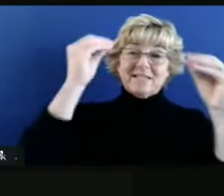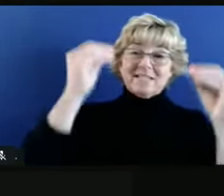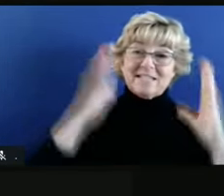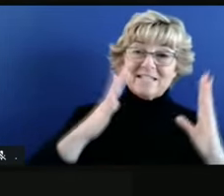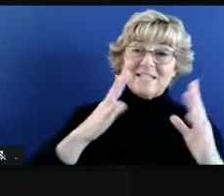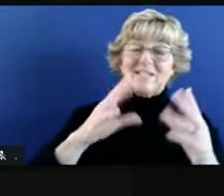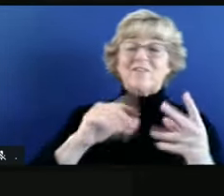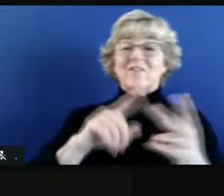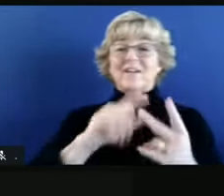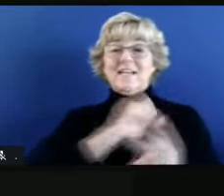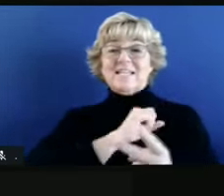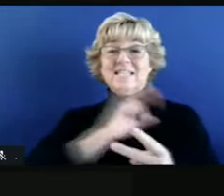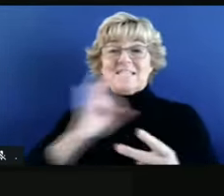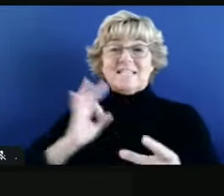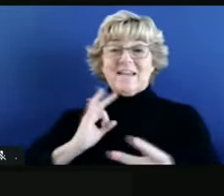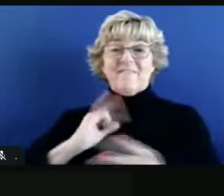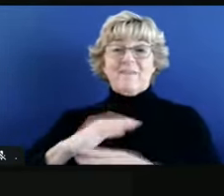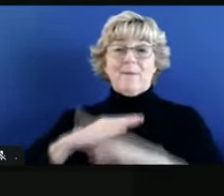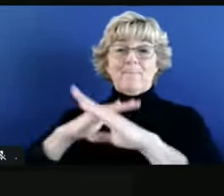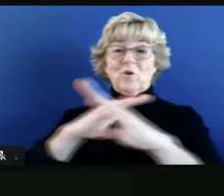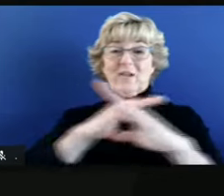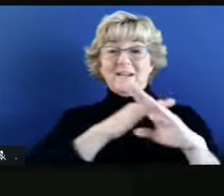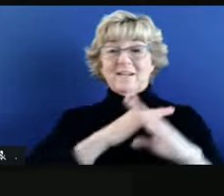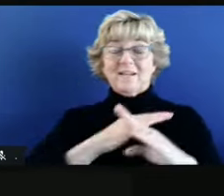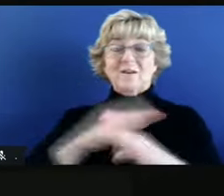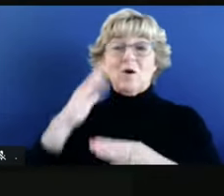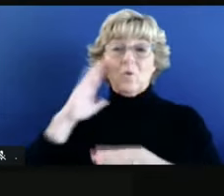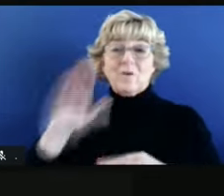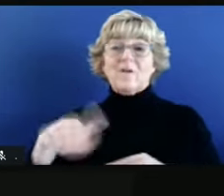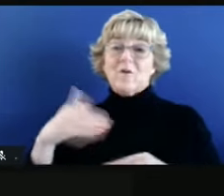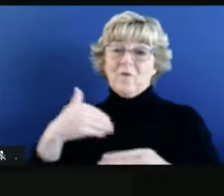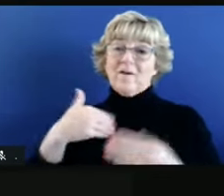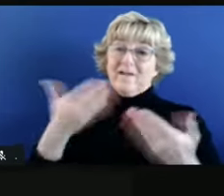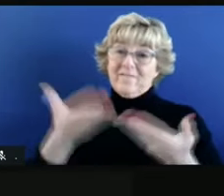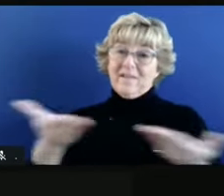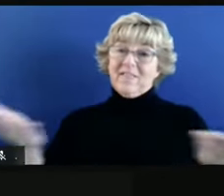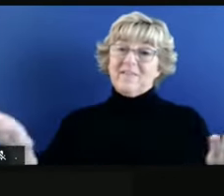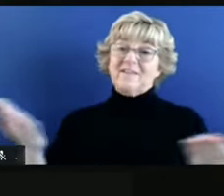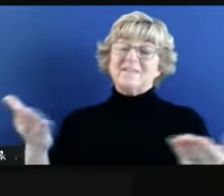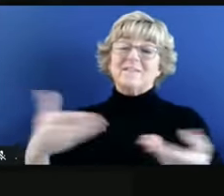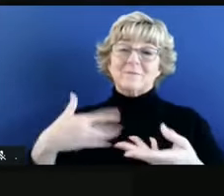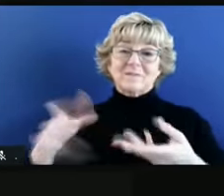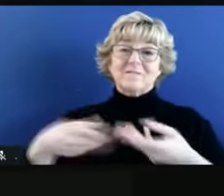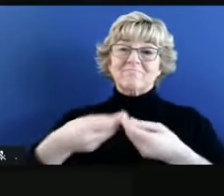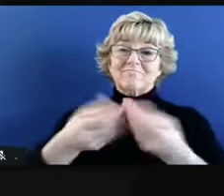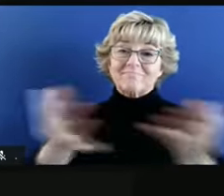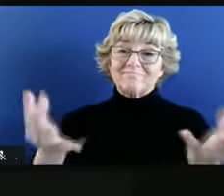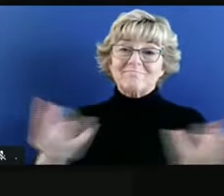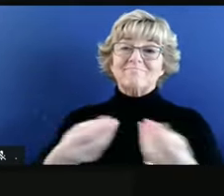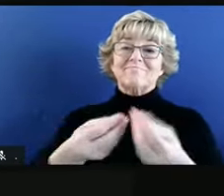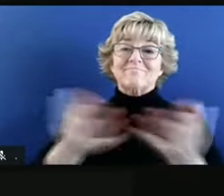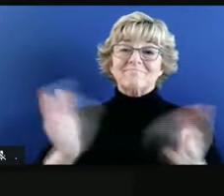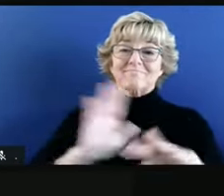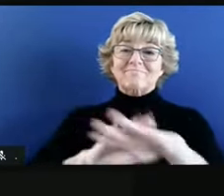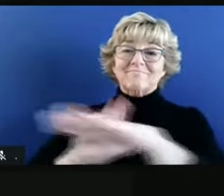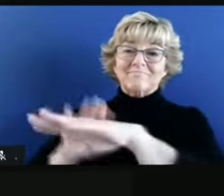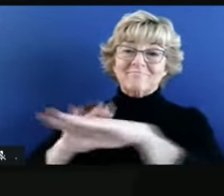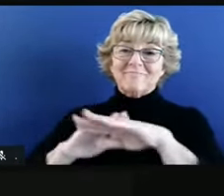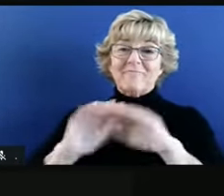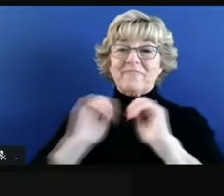other staff at the school protected. We know that there are tools. We've provided a number of those tools, and